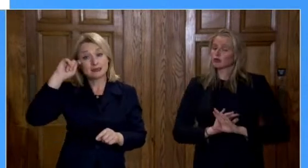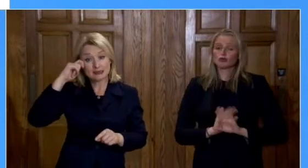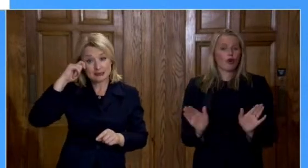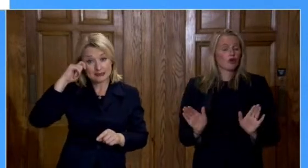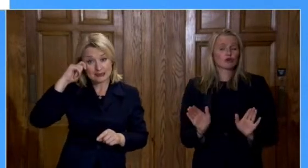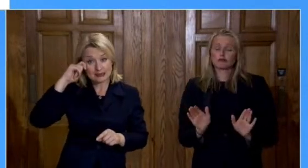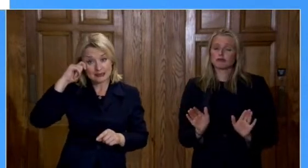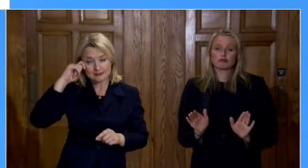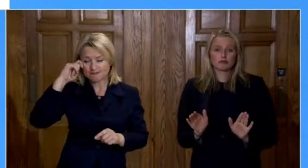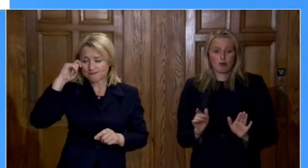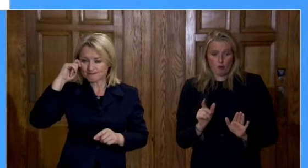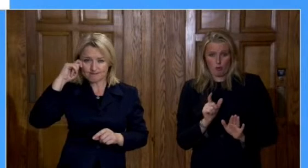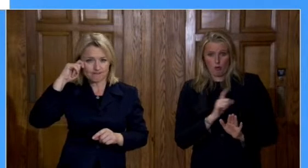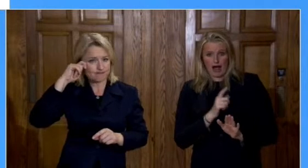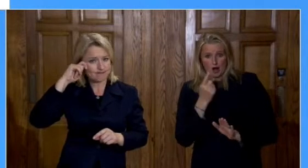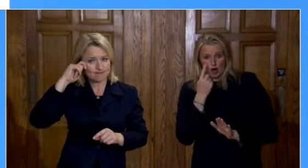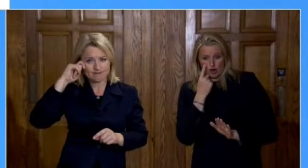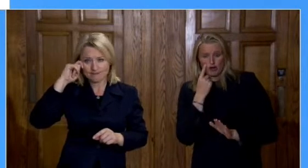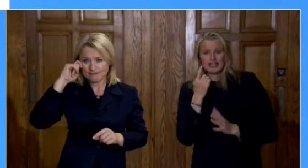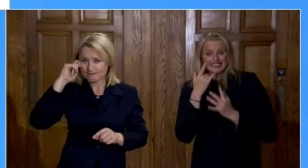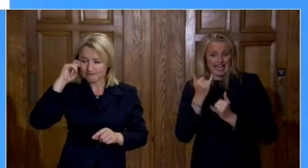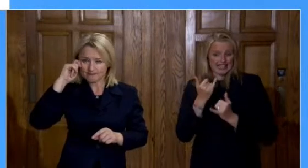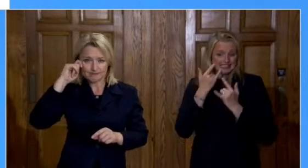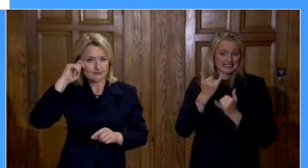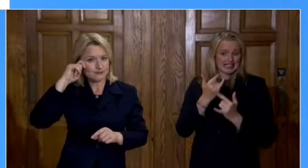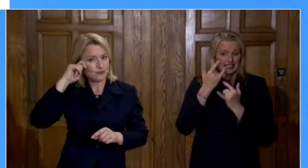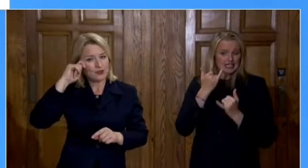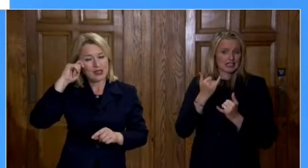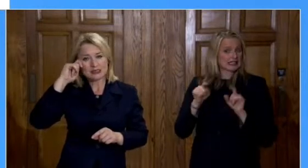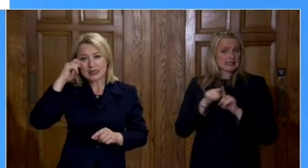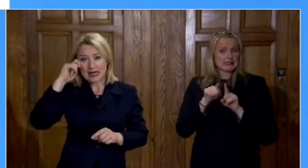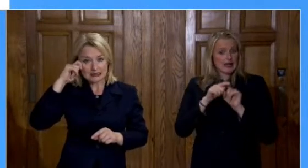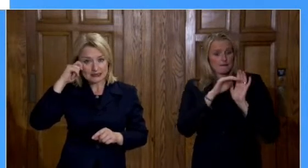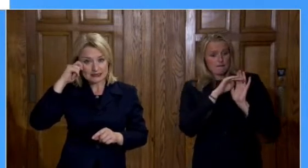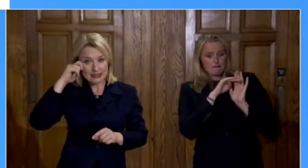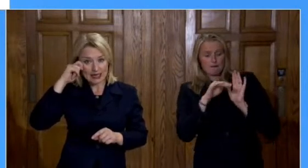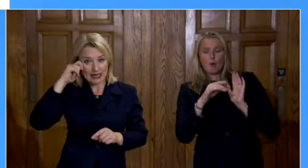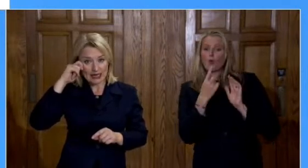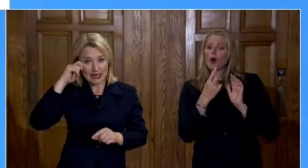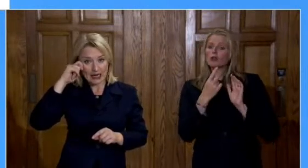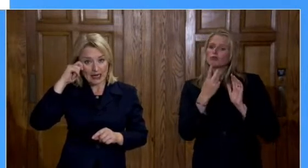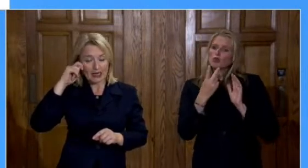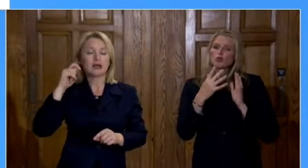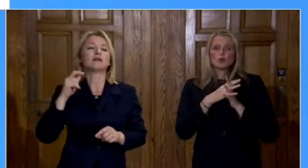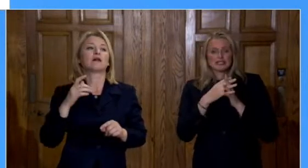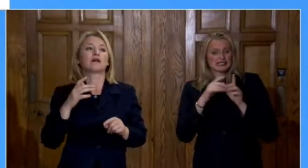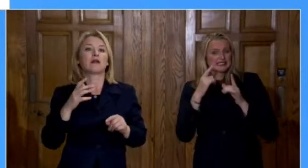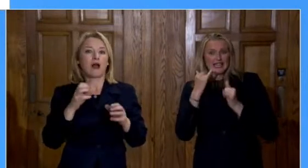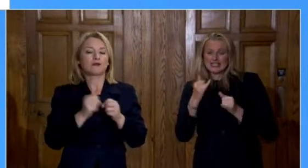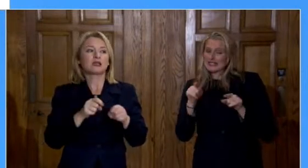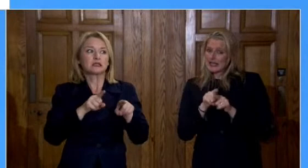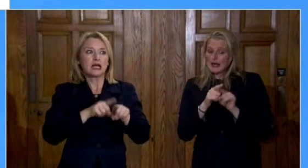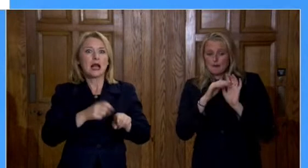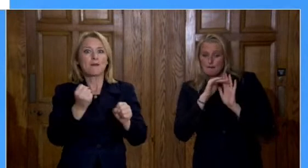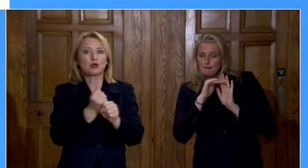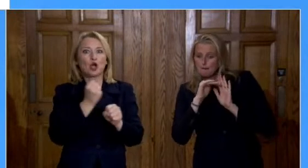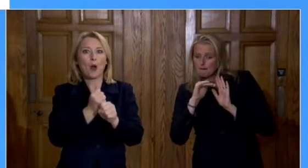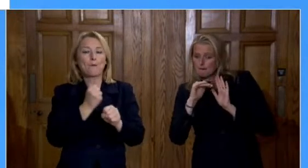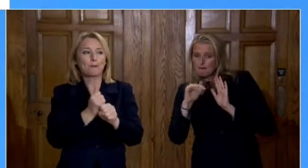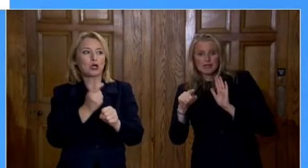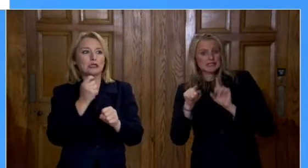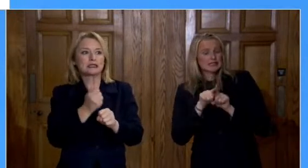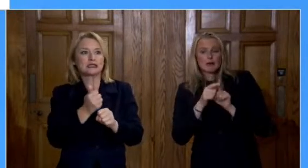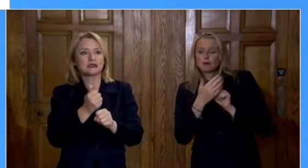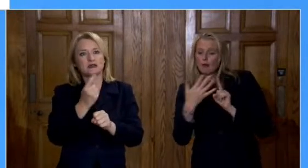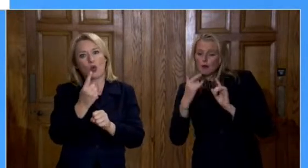testing. Testing is not increasing in the last one to two weeks. Testing remains steady.